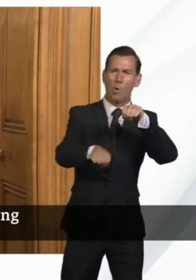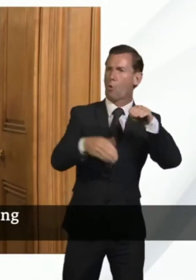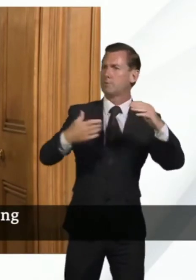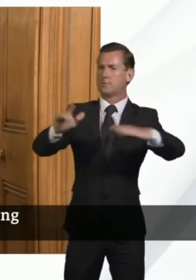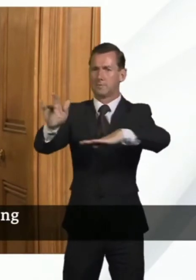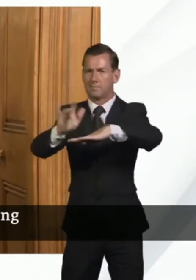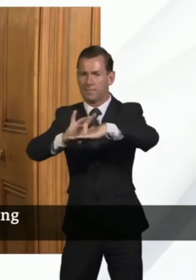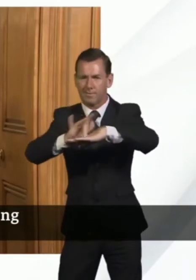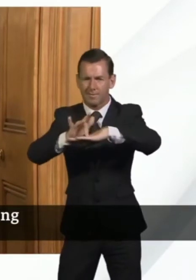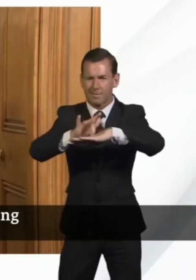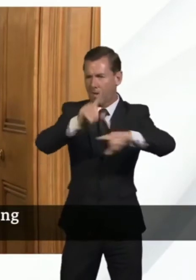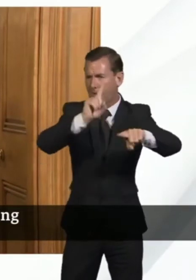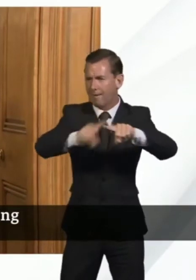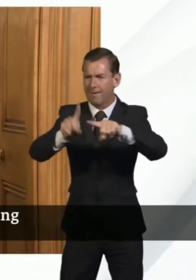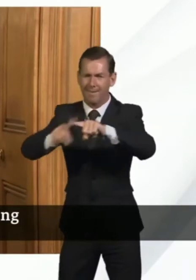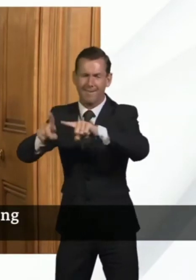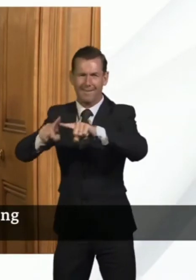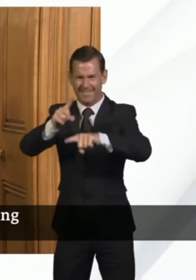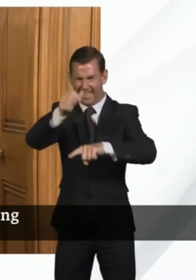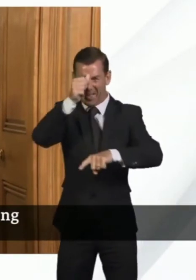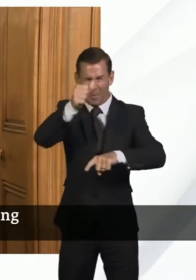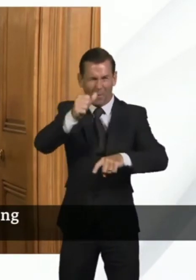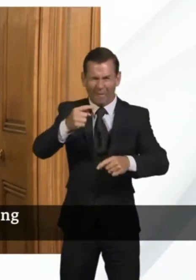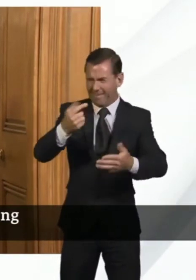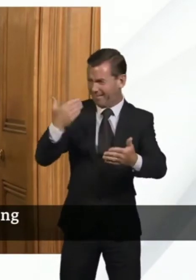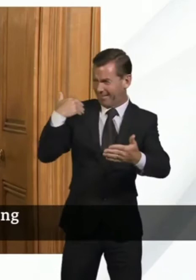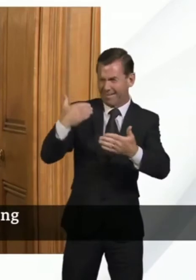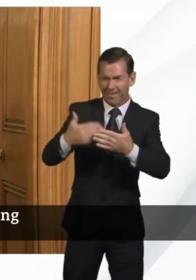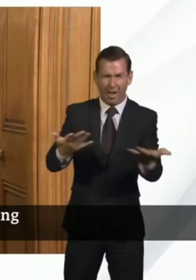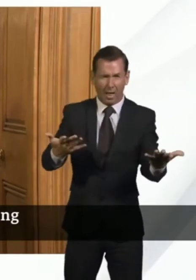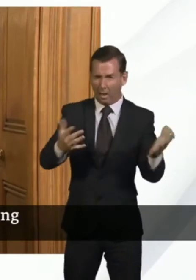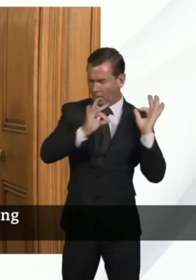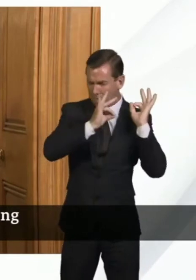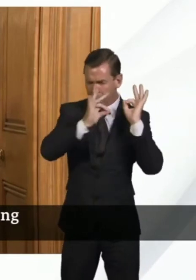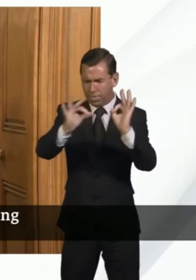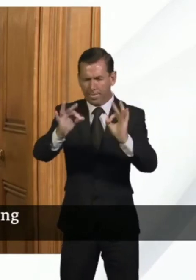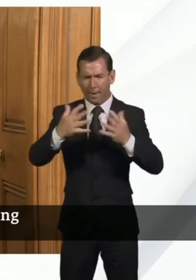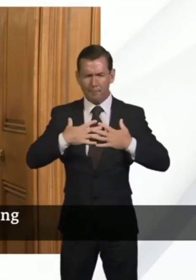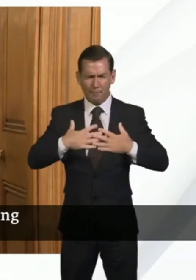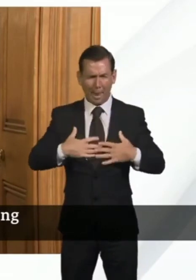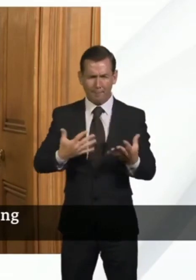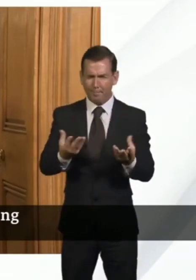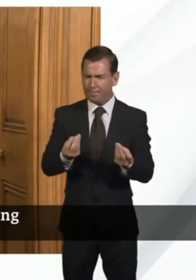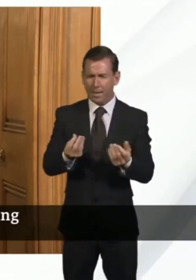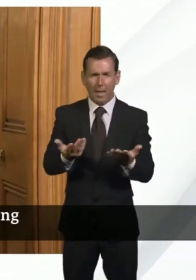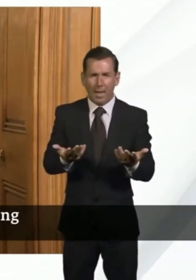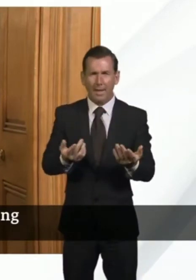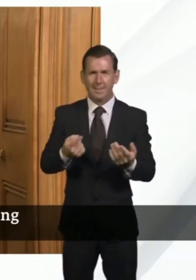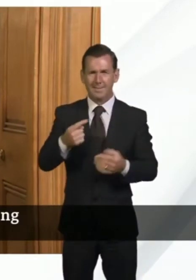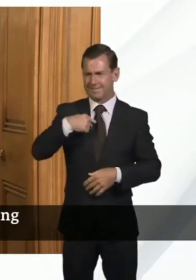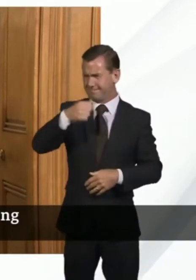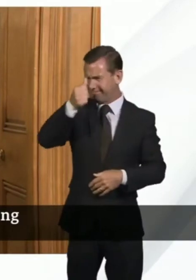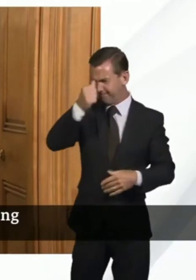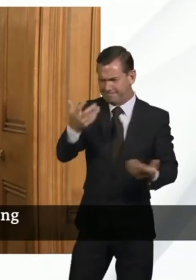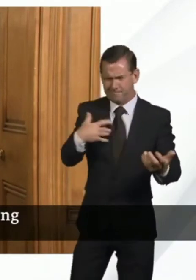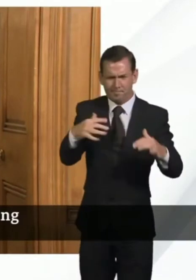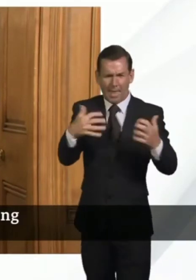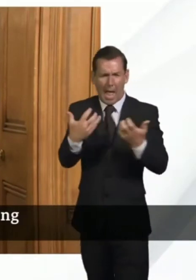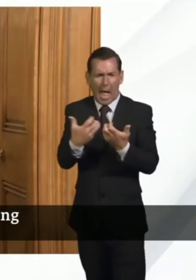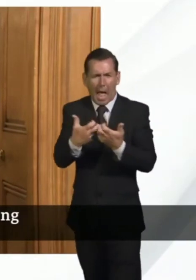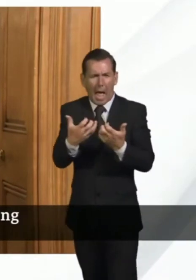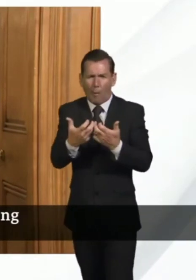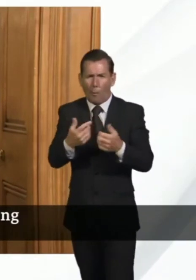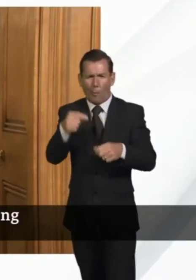have felt rather odd without them, and our calendars have been strangely bare. Finding creative, crowd-free ways to